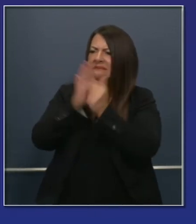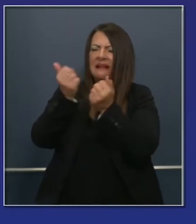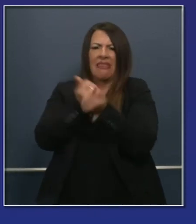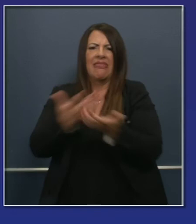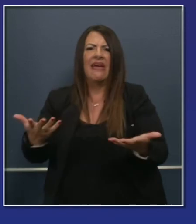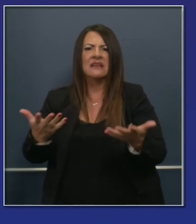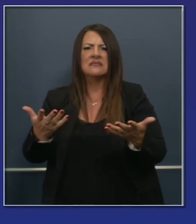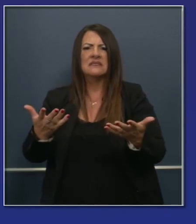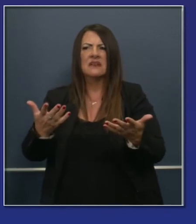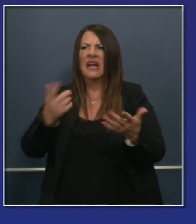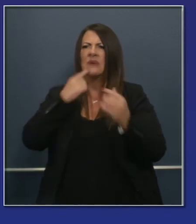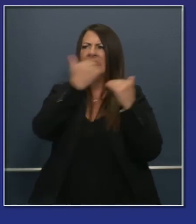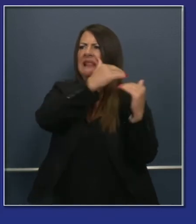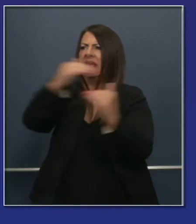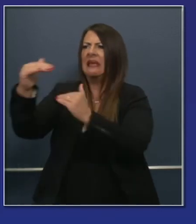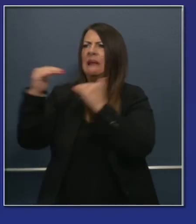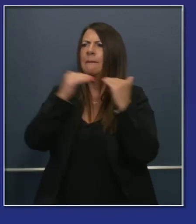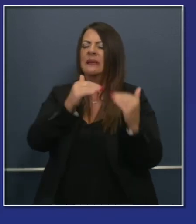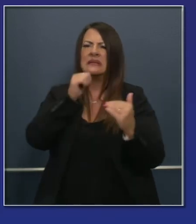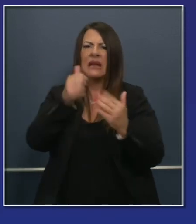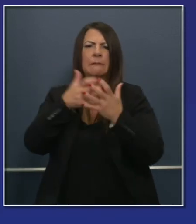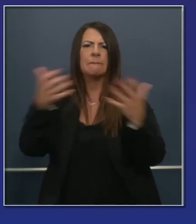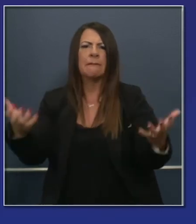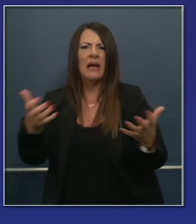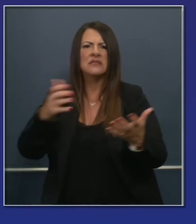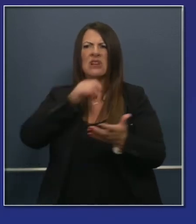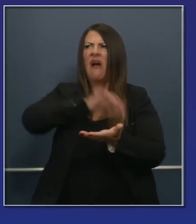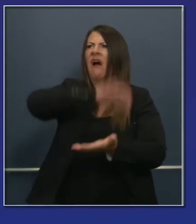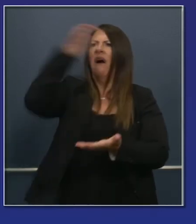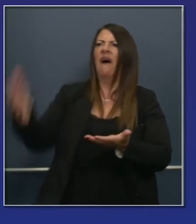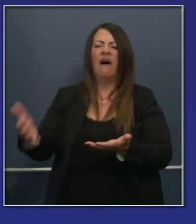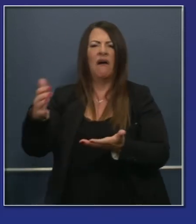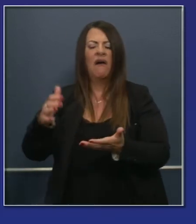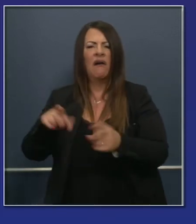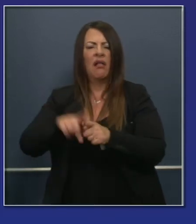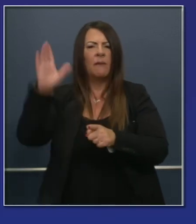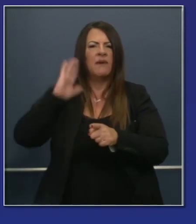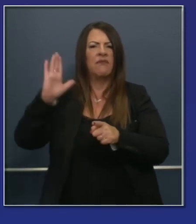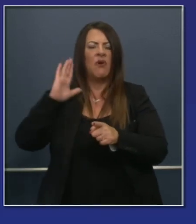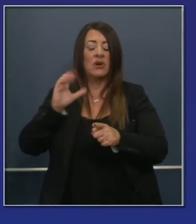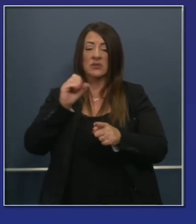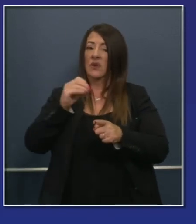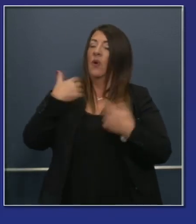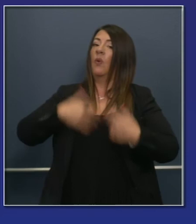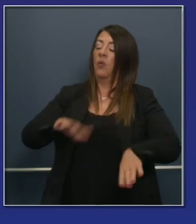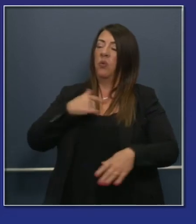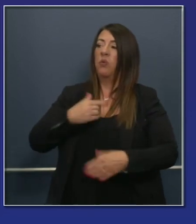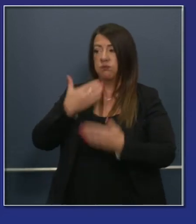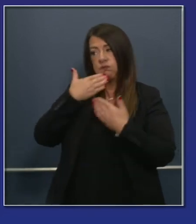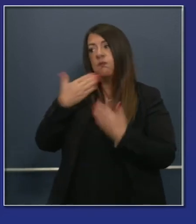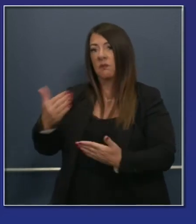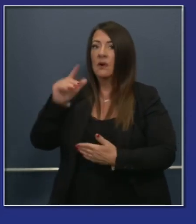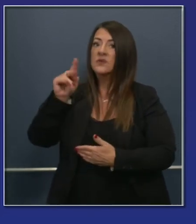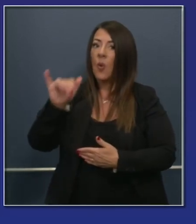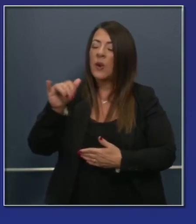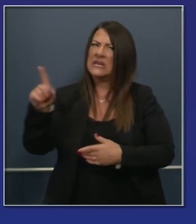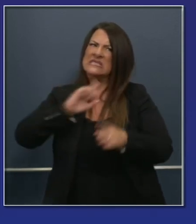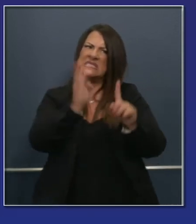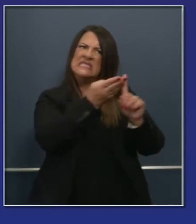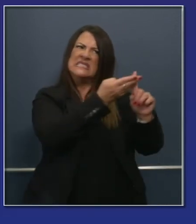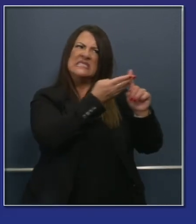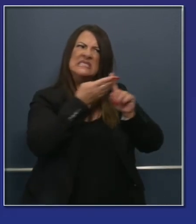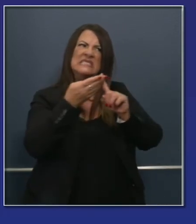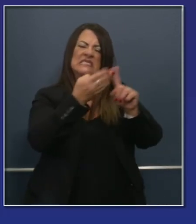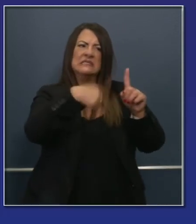are constrained and they are not as abundant as they once were. And I just want to thank the superintendent for working with these companies to set